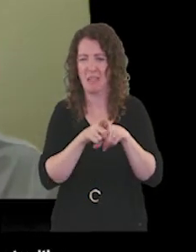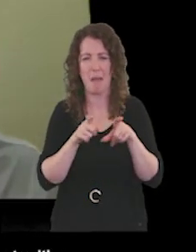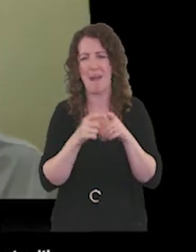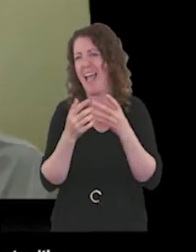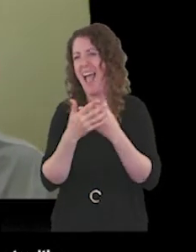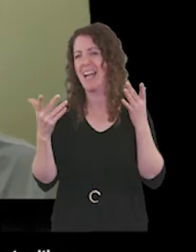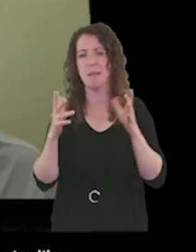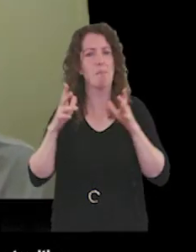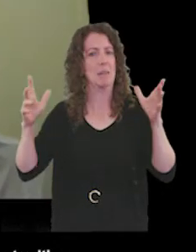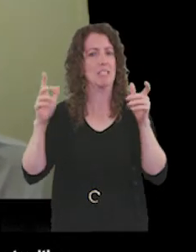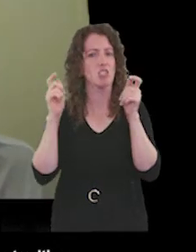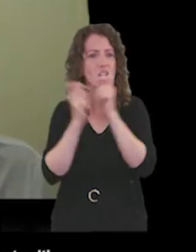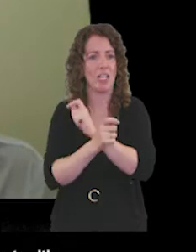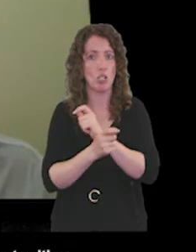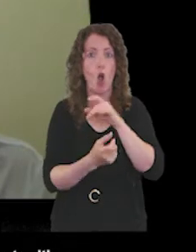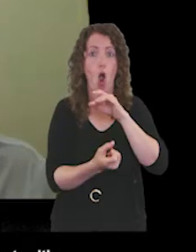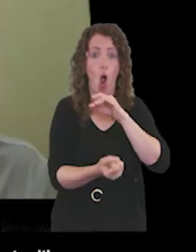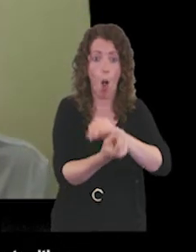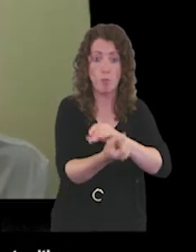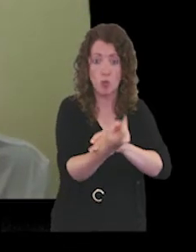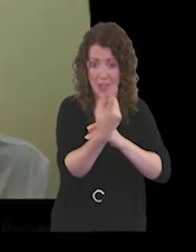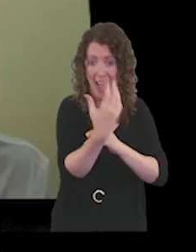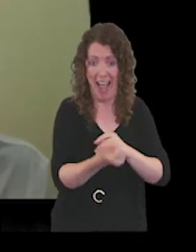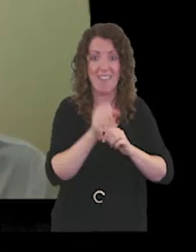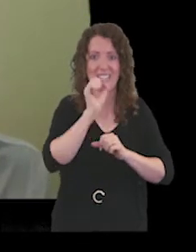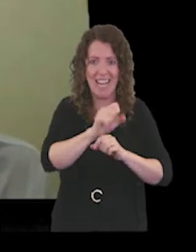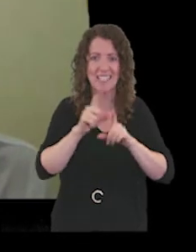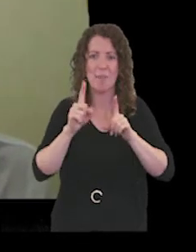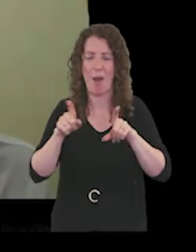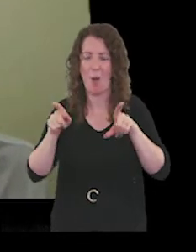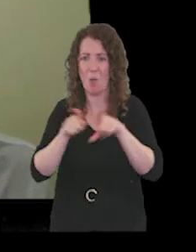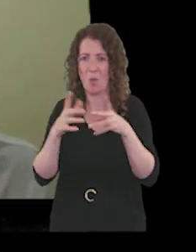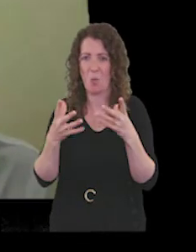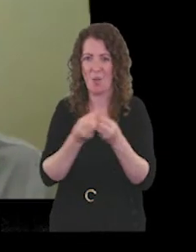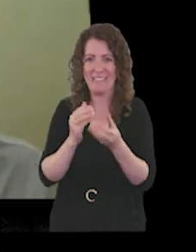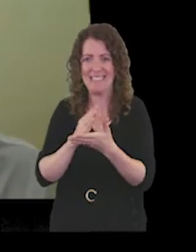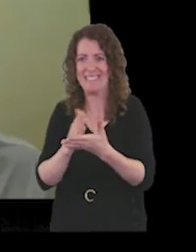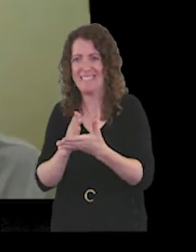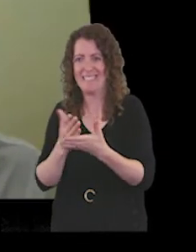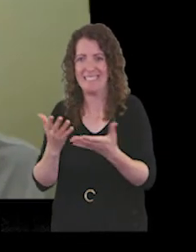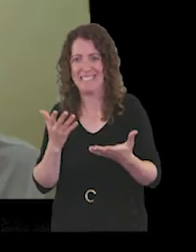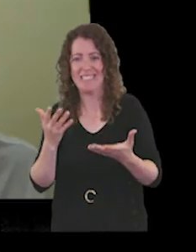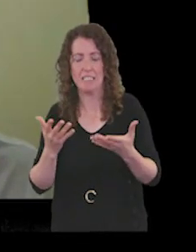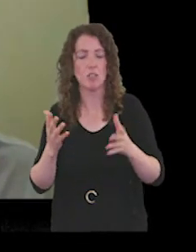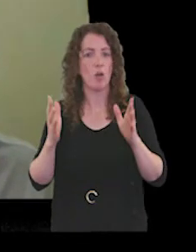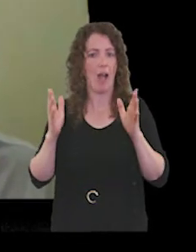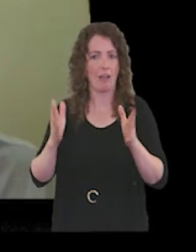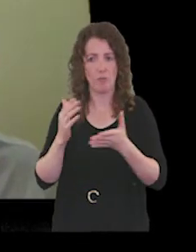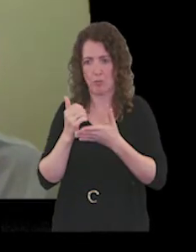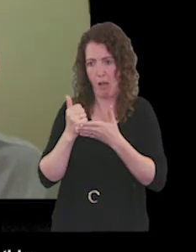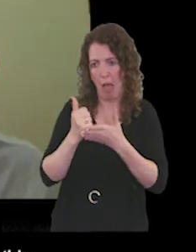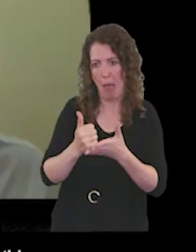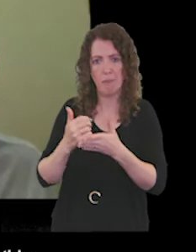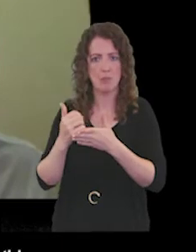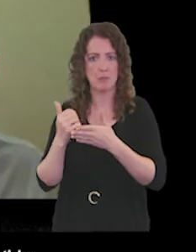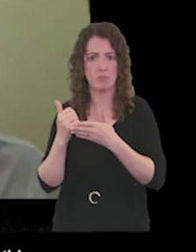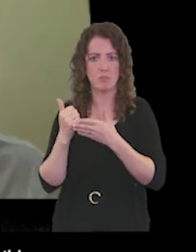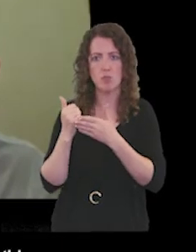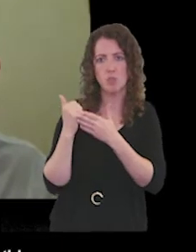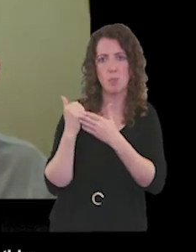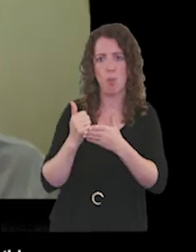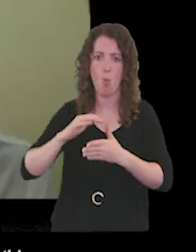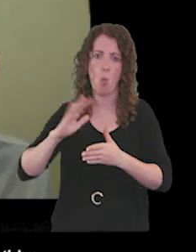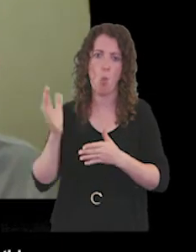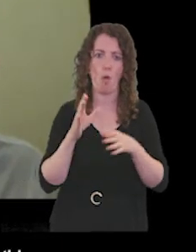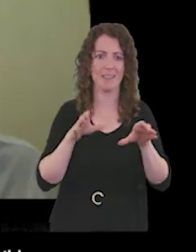this as well as the opportunities there's lots of uncertainty so the other thing that we we've got to help and support um all